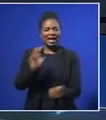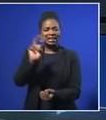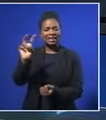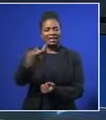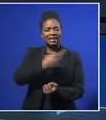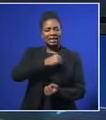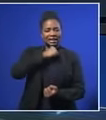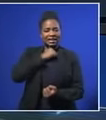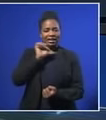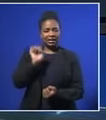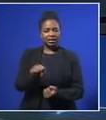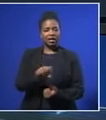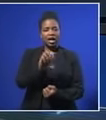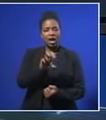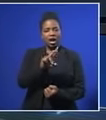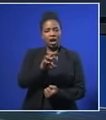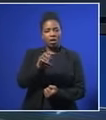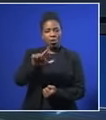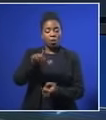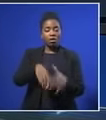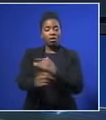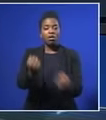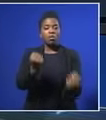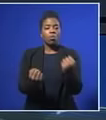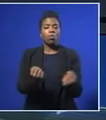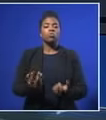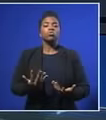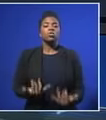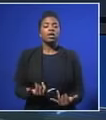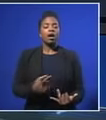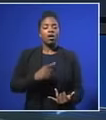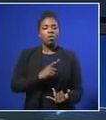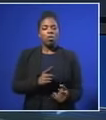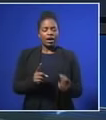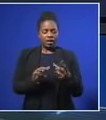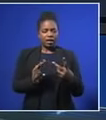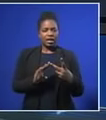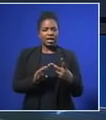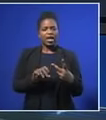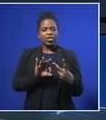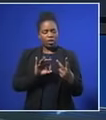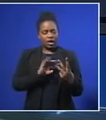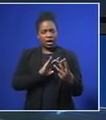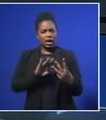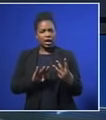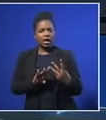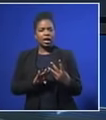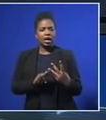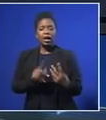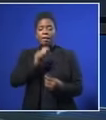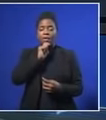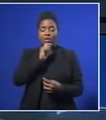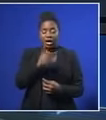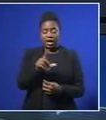Errol Velile Present appeared in the Ruroport Magistrate's Court today along with his three co-accused. This morning,